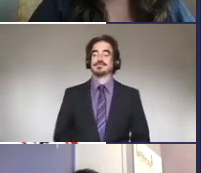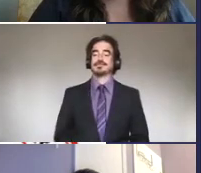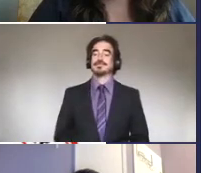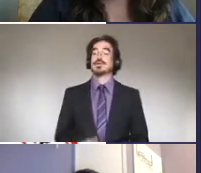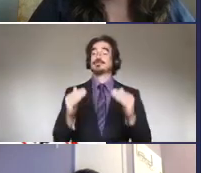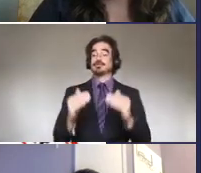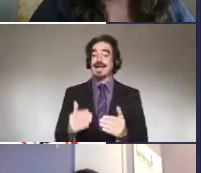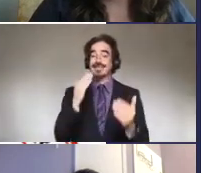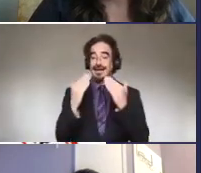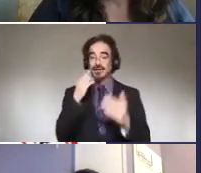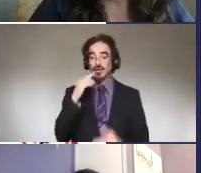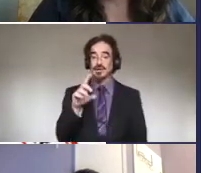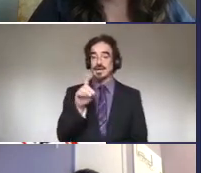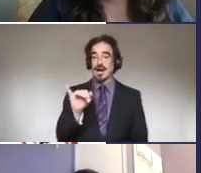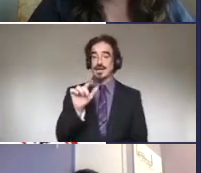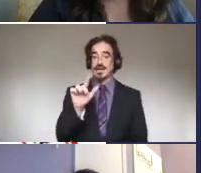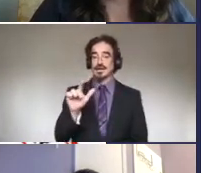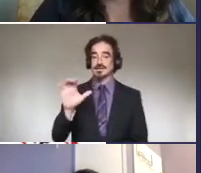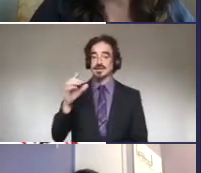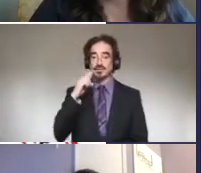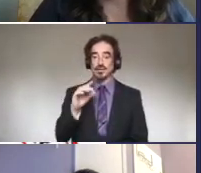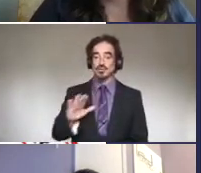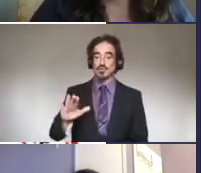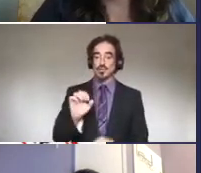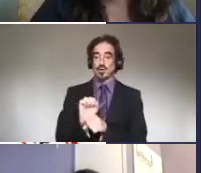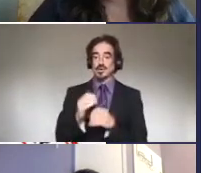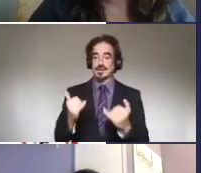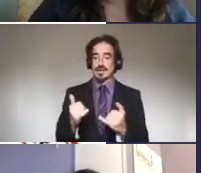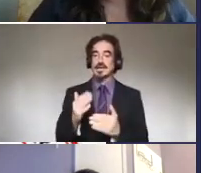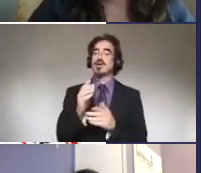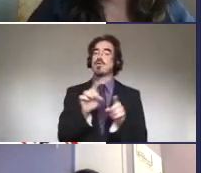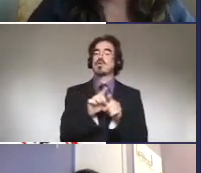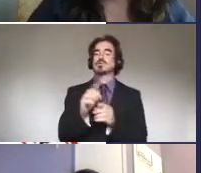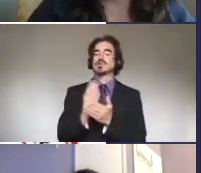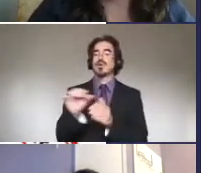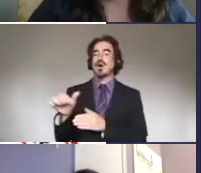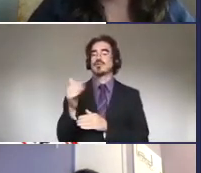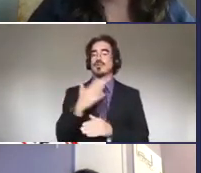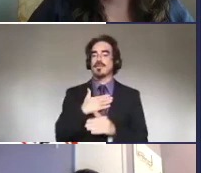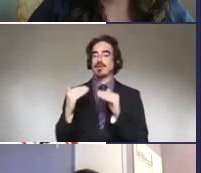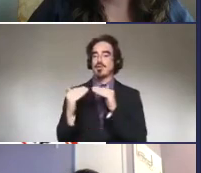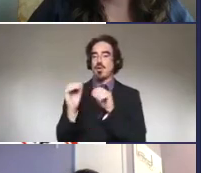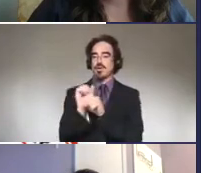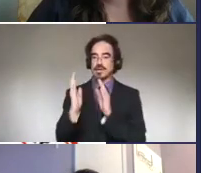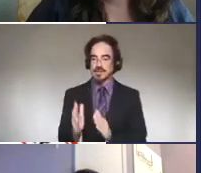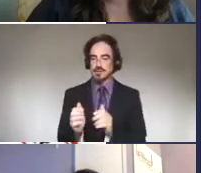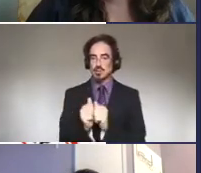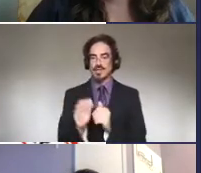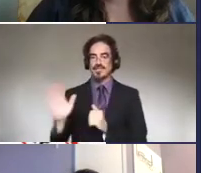to designated interpreters for their work today and some of my colleagues for their assistance with this presentation today.